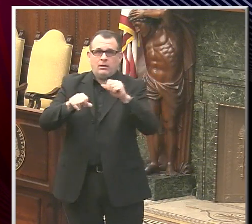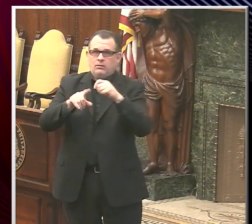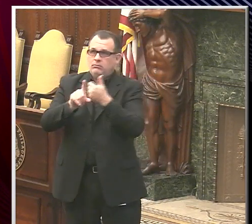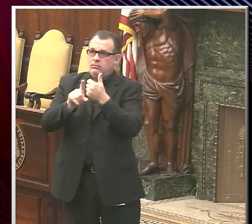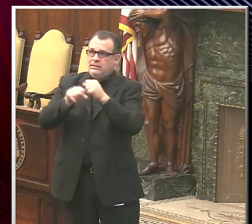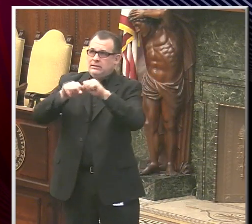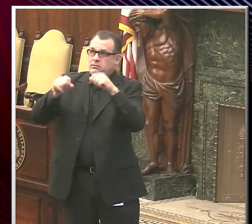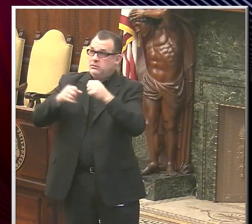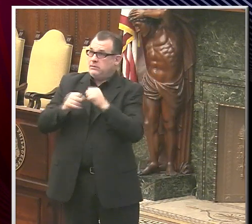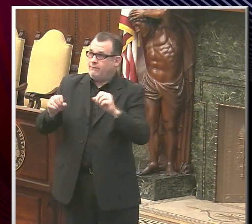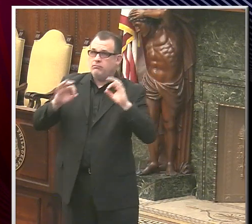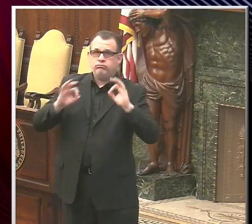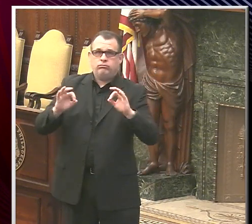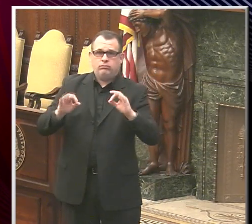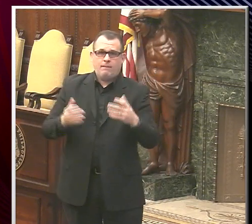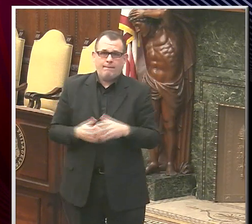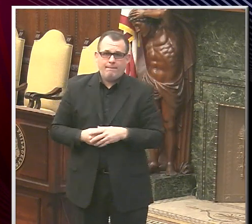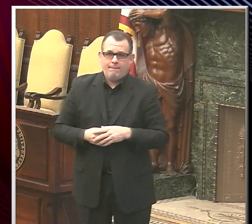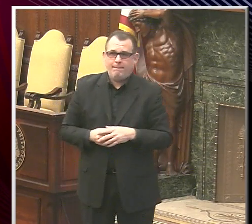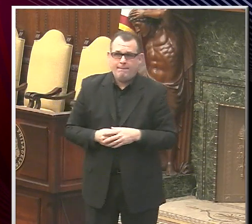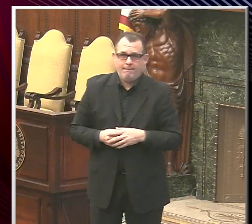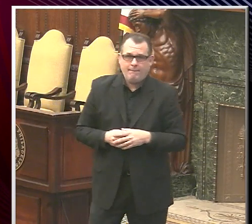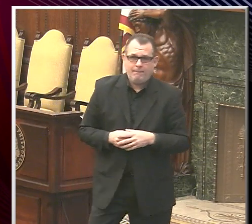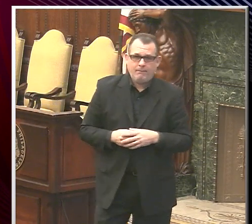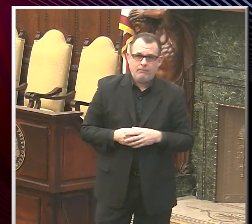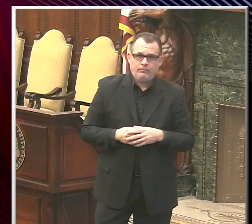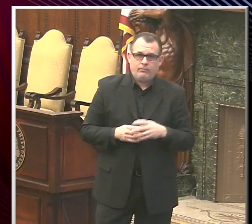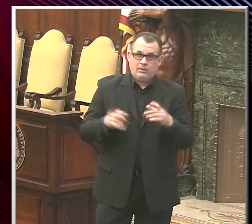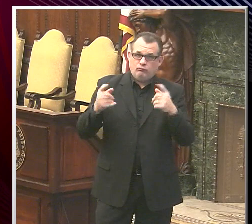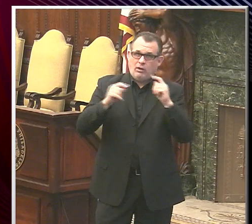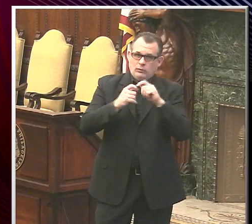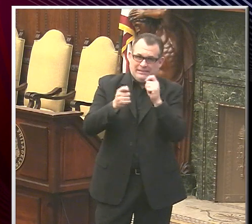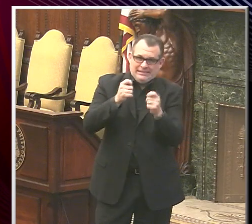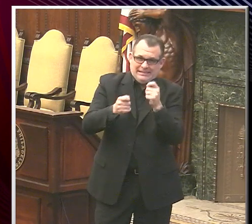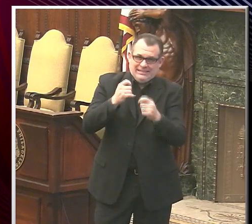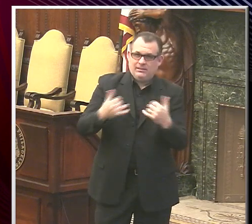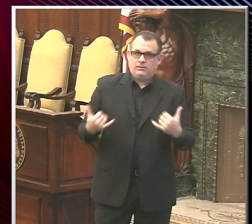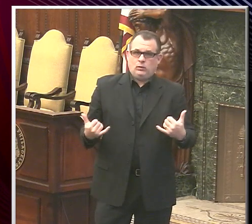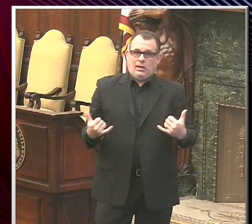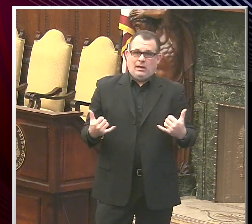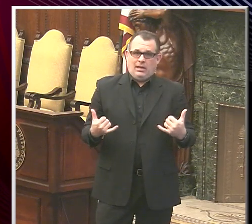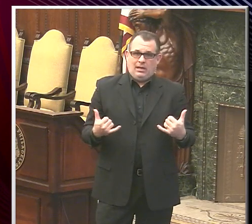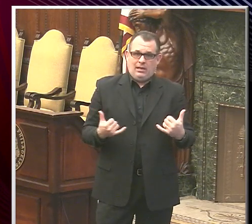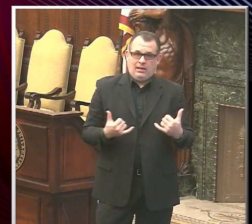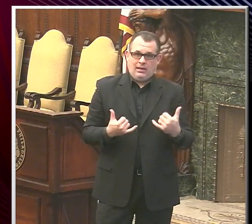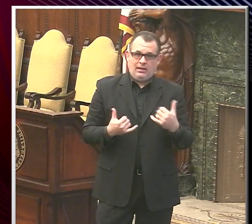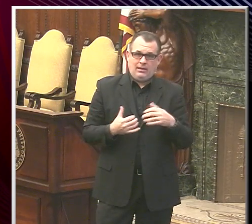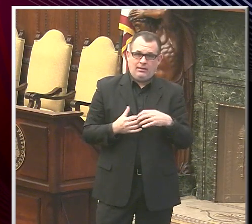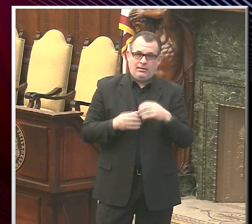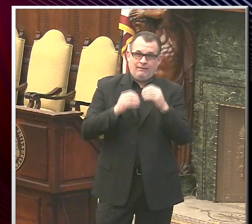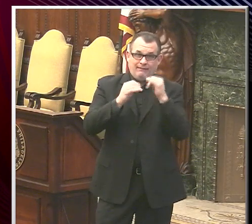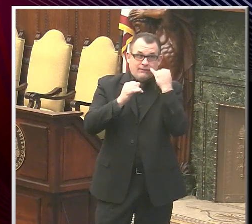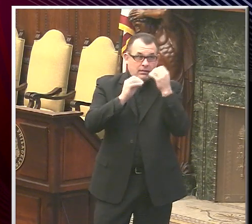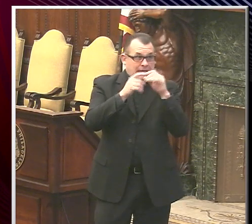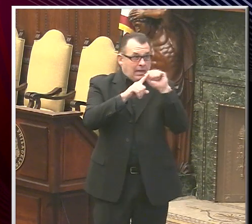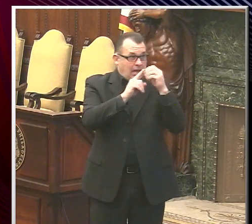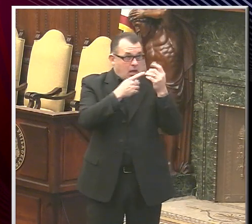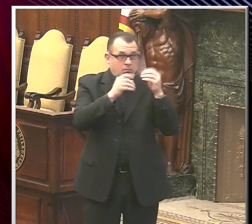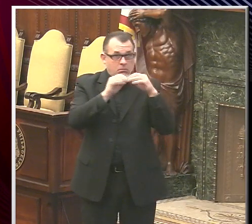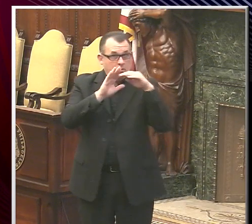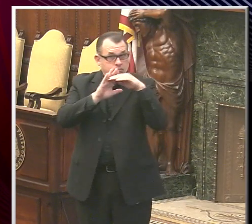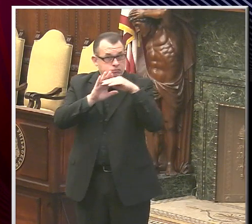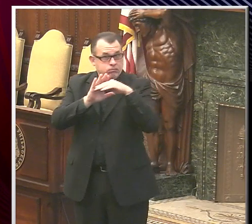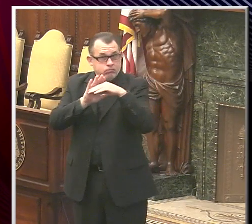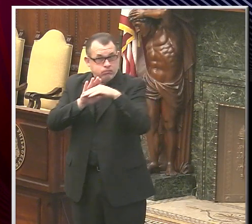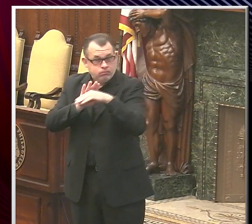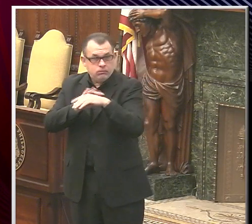Now, these are the changes we're making to our restrictions today with the restaurants, but if case rates continue to fall, we will be making others as well. I should